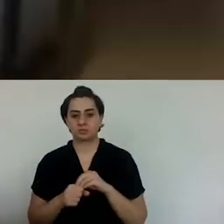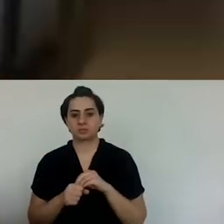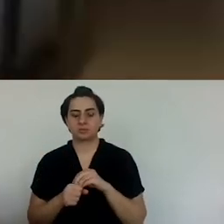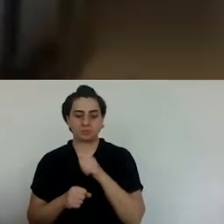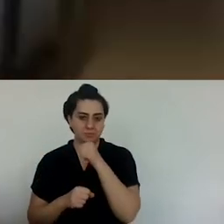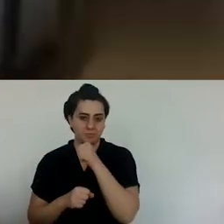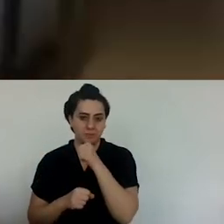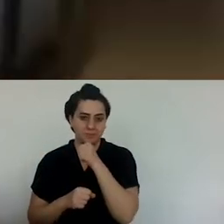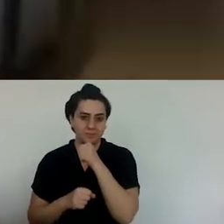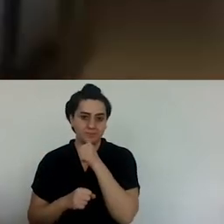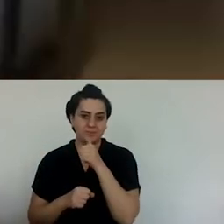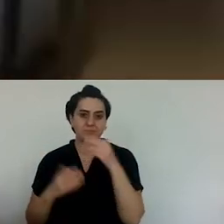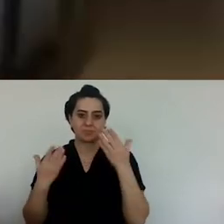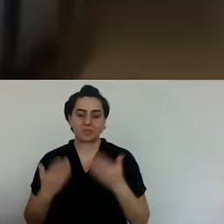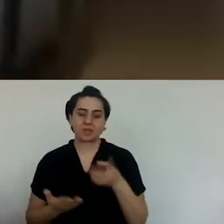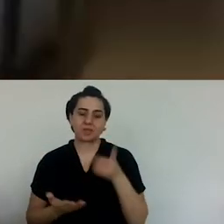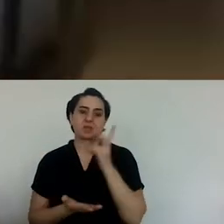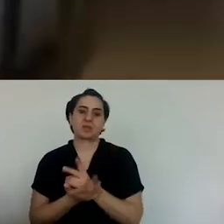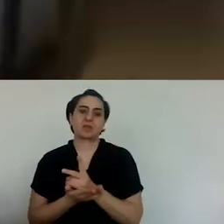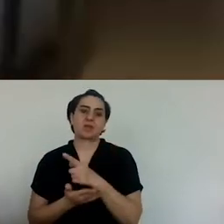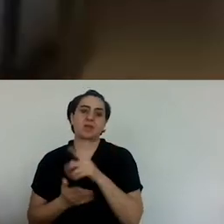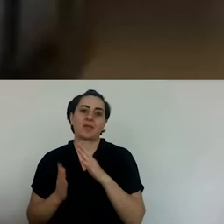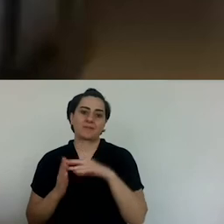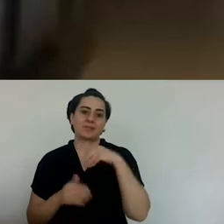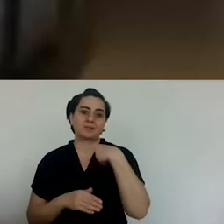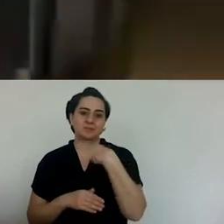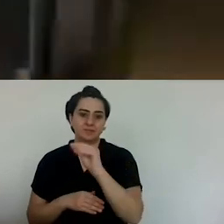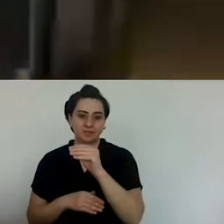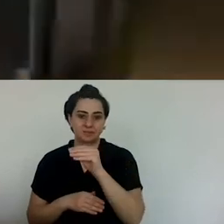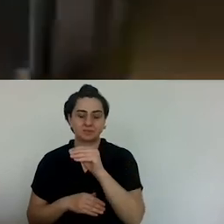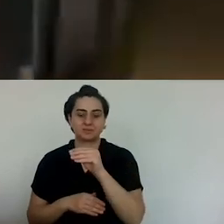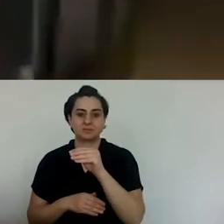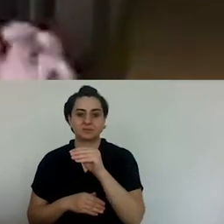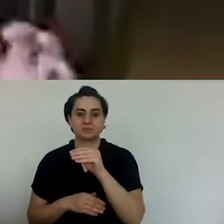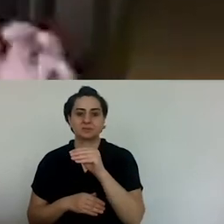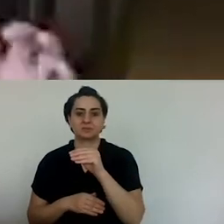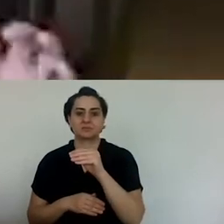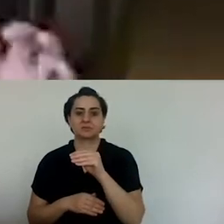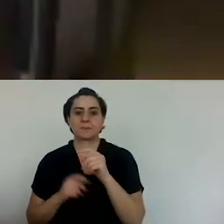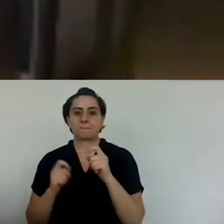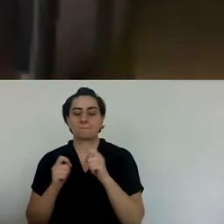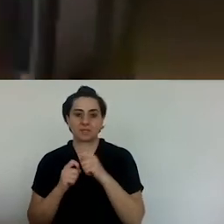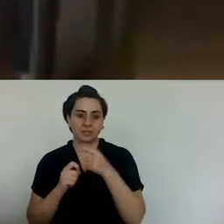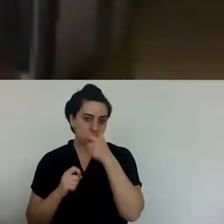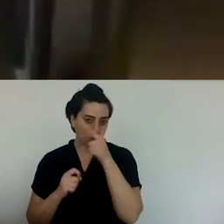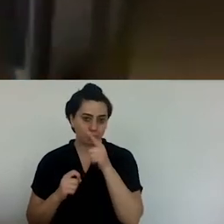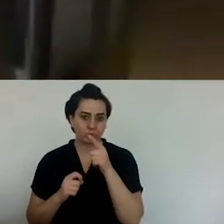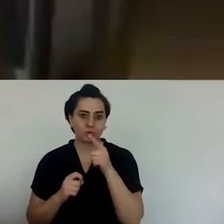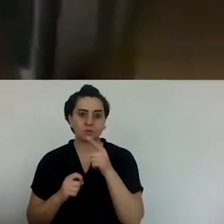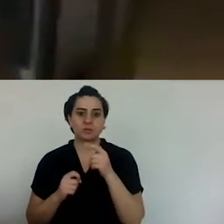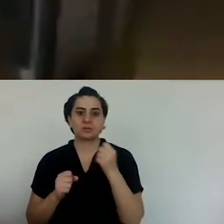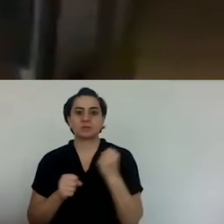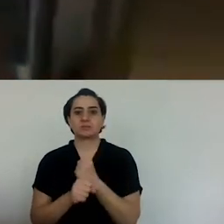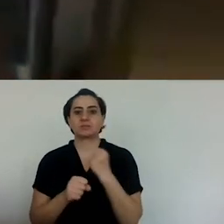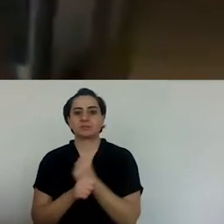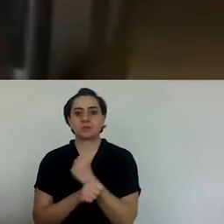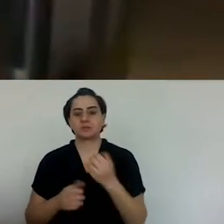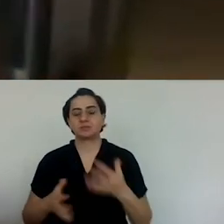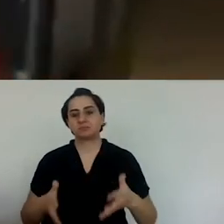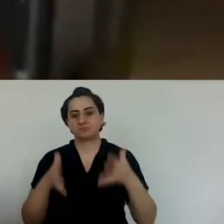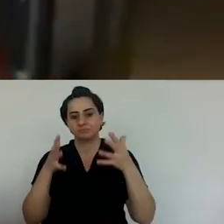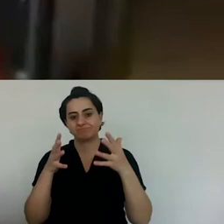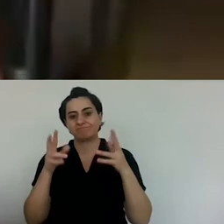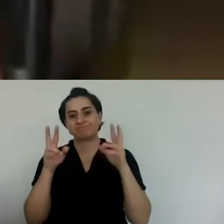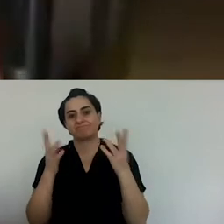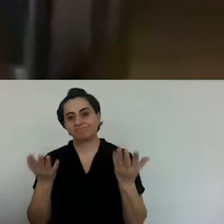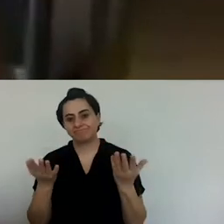There was constant leaking, and the wooden fixtures would rot. So that is why